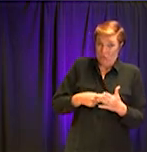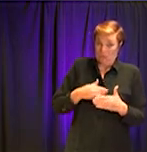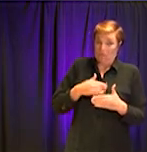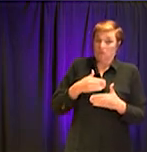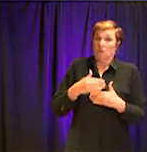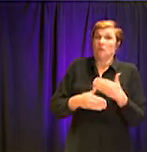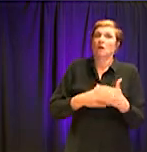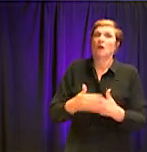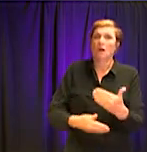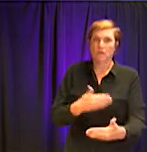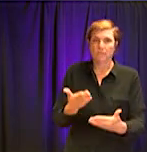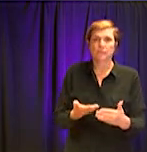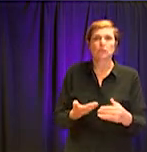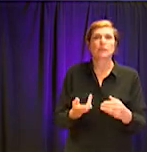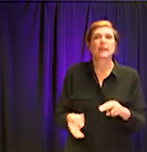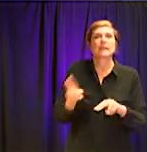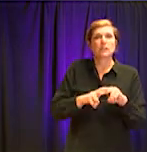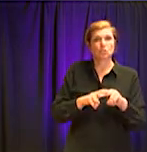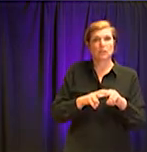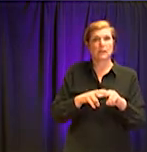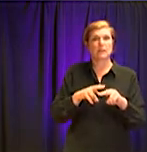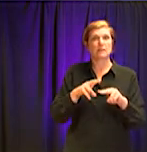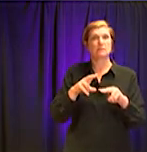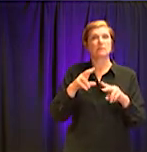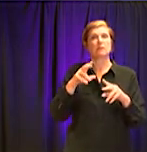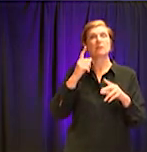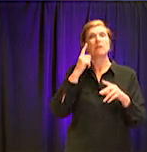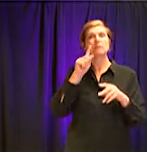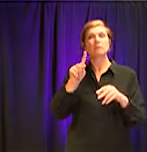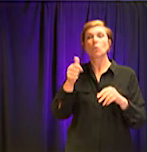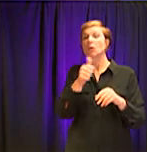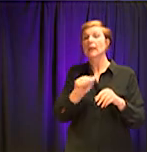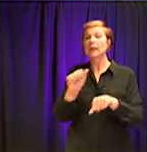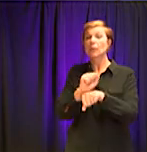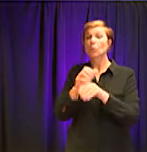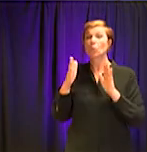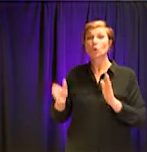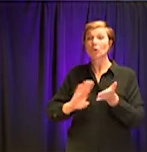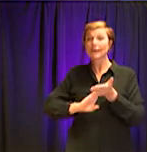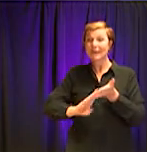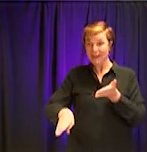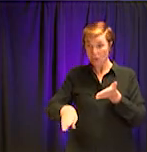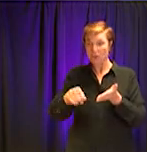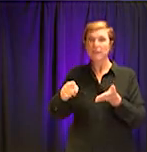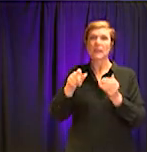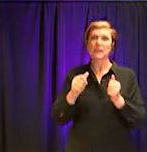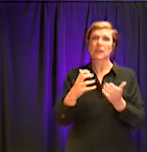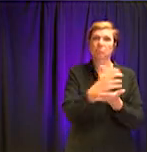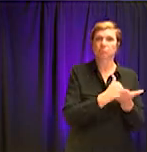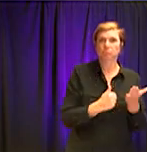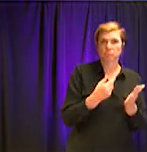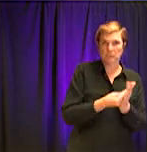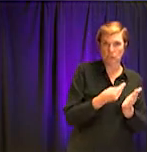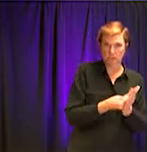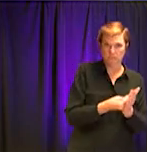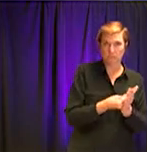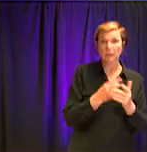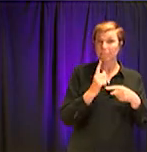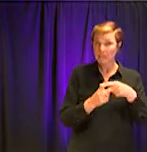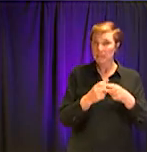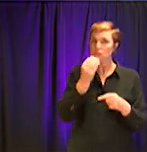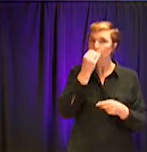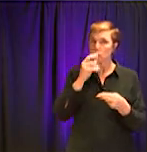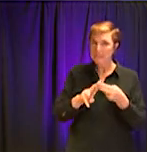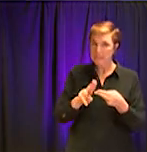opportunities for laid off workers to access unemployment insurance, as well as food stamps. Those are the type issues